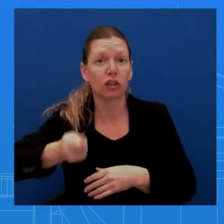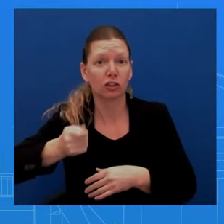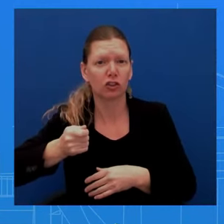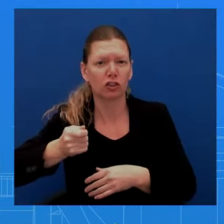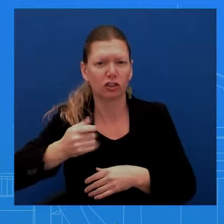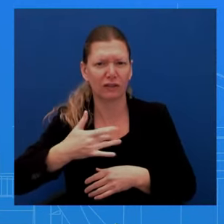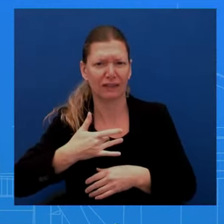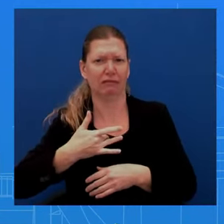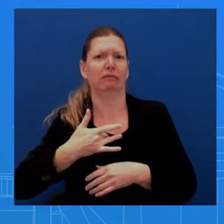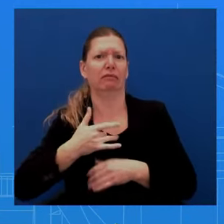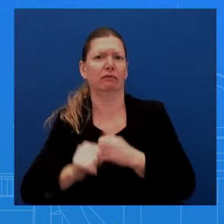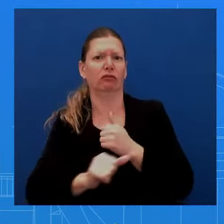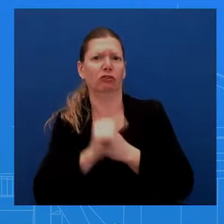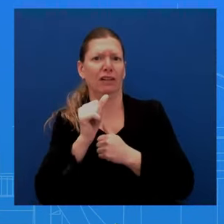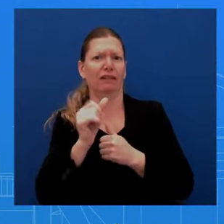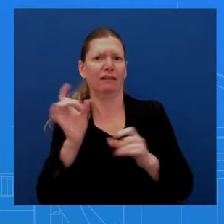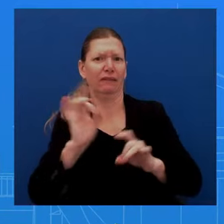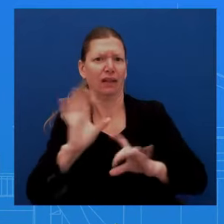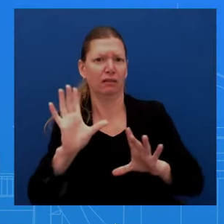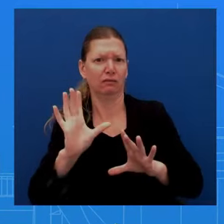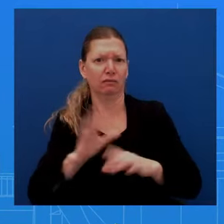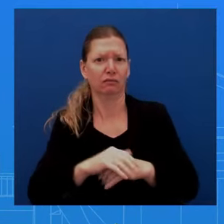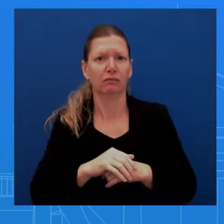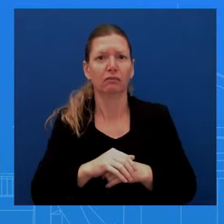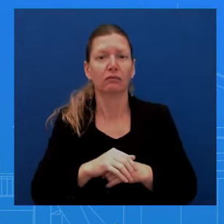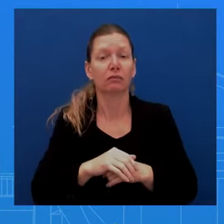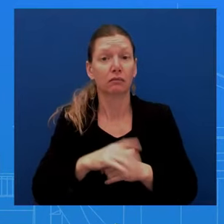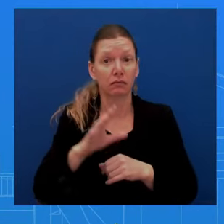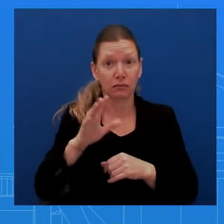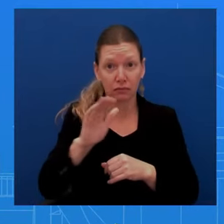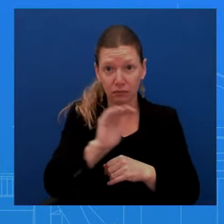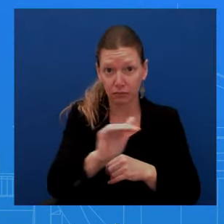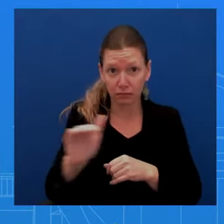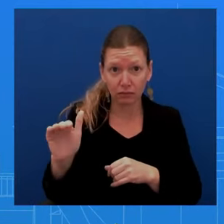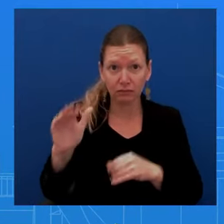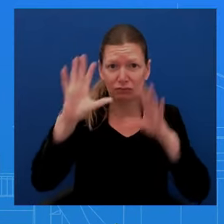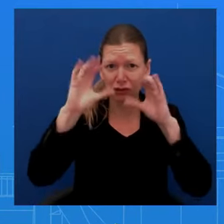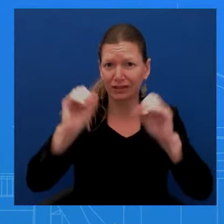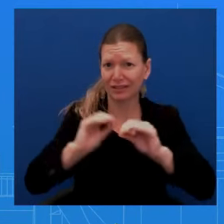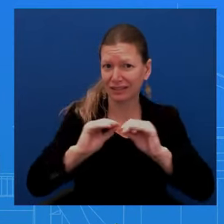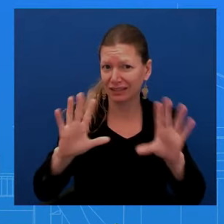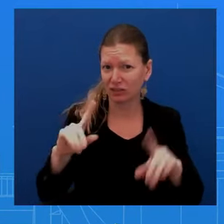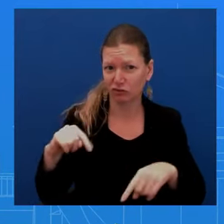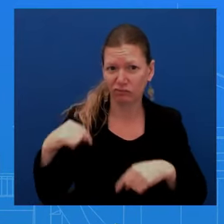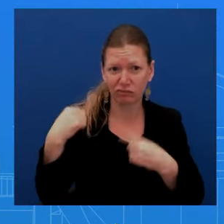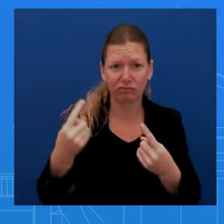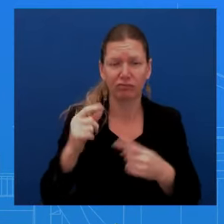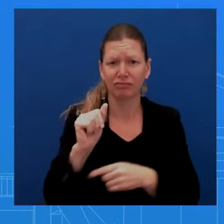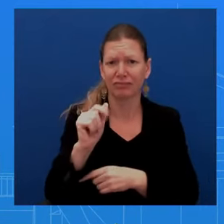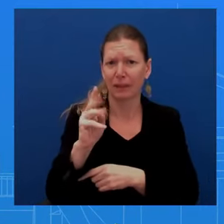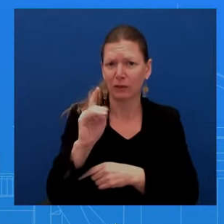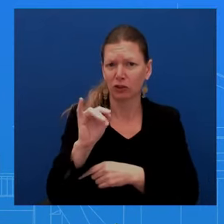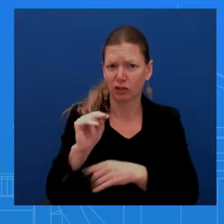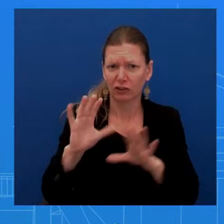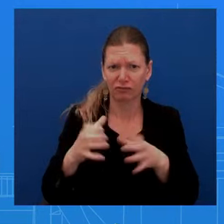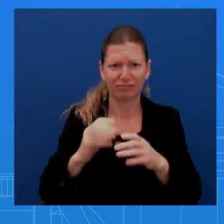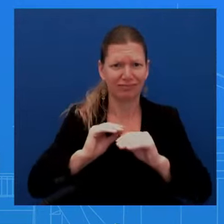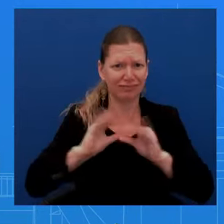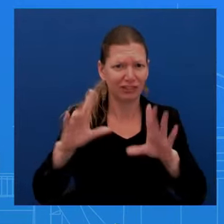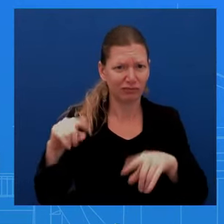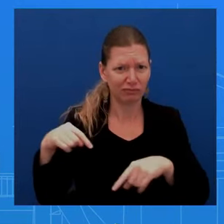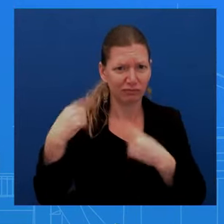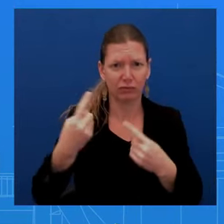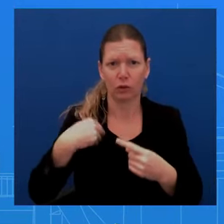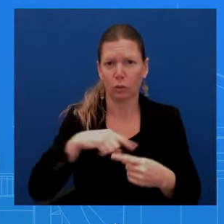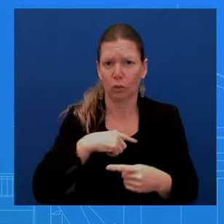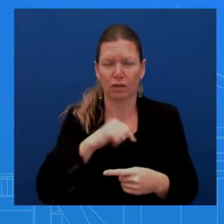administration has been very clear. We, uh, condemn any form of threats or violence against any judges, against any group, against anyone. And